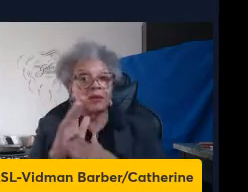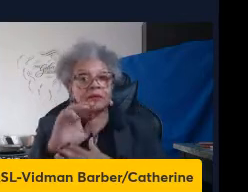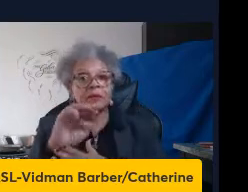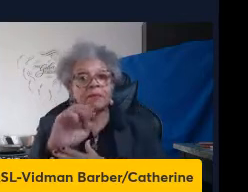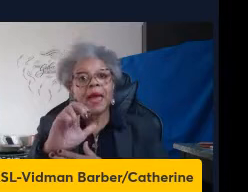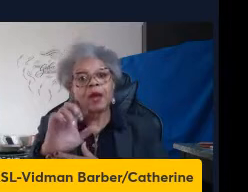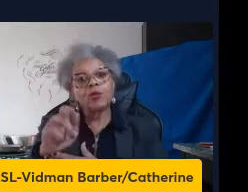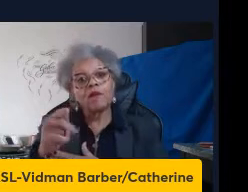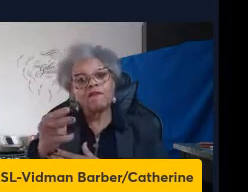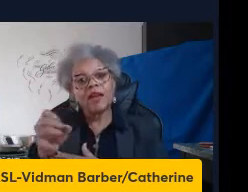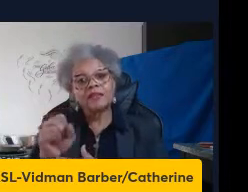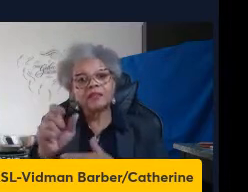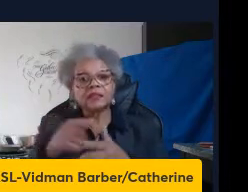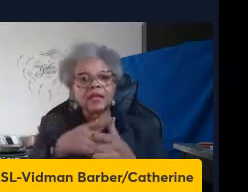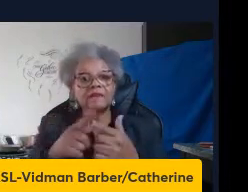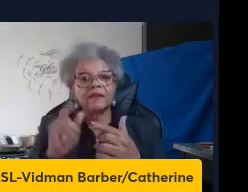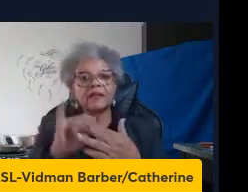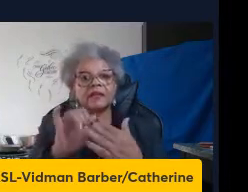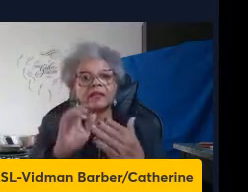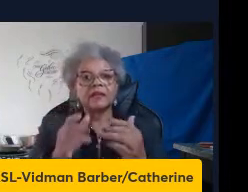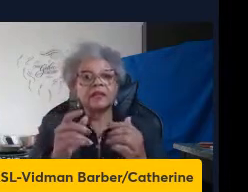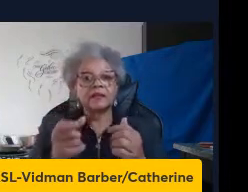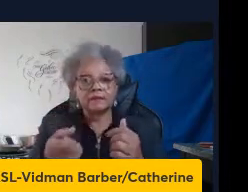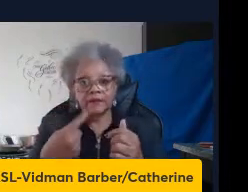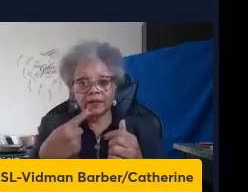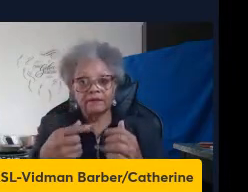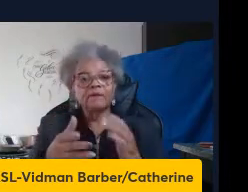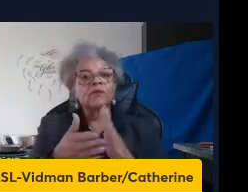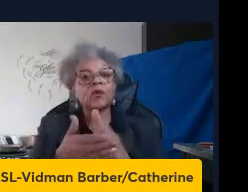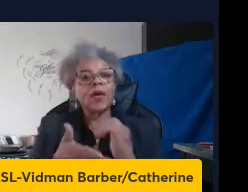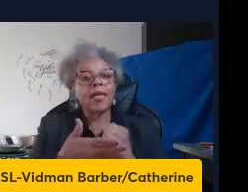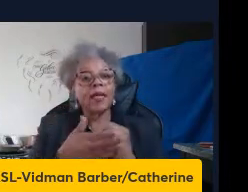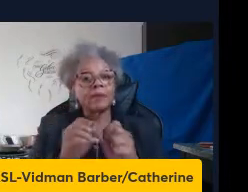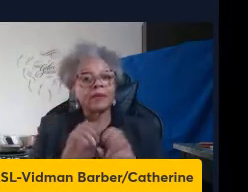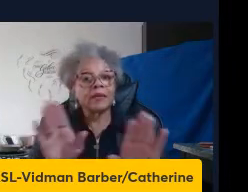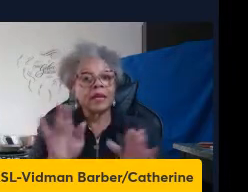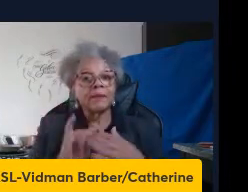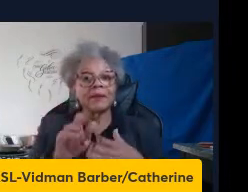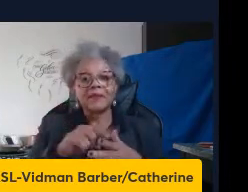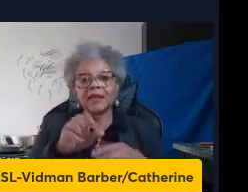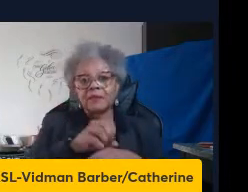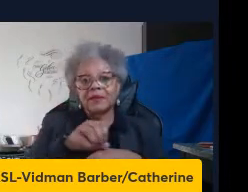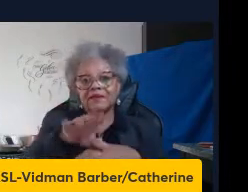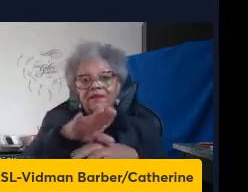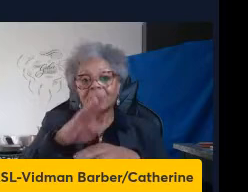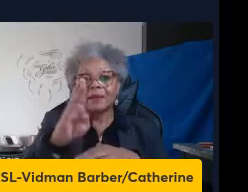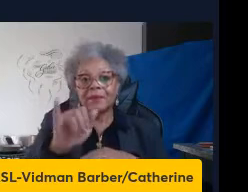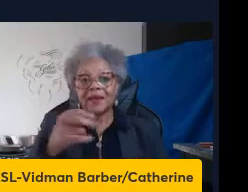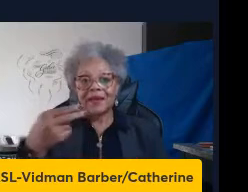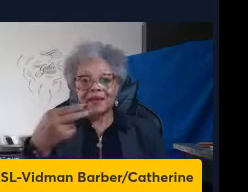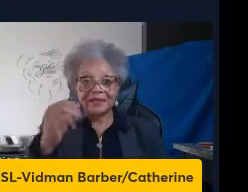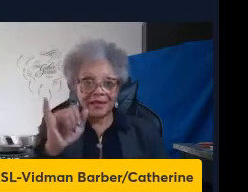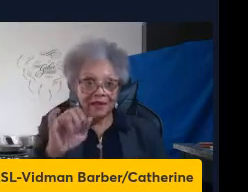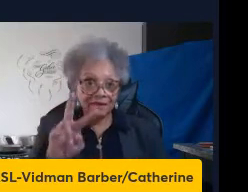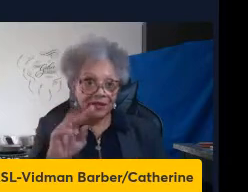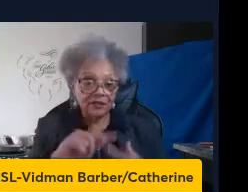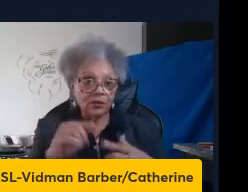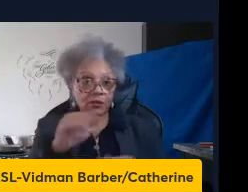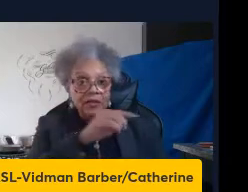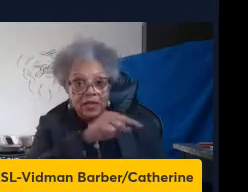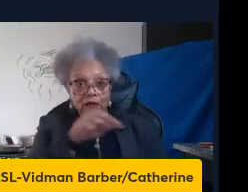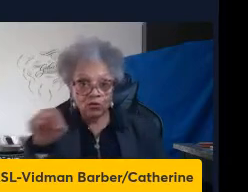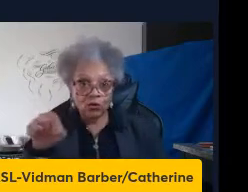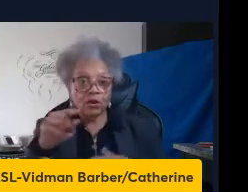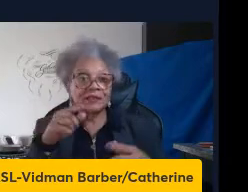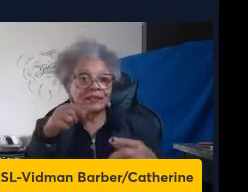internalize it and help clear it. The challenge is these monocytes can be infected by HIV. So, when they cross up and bury it again